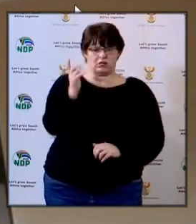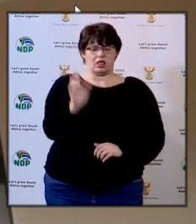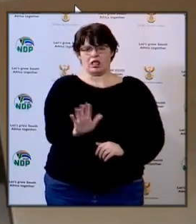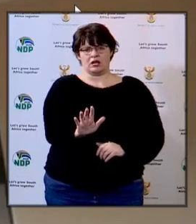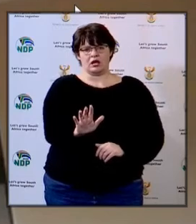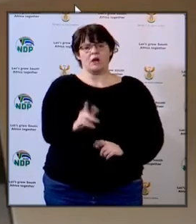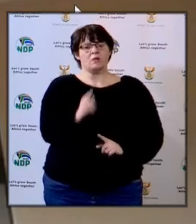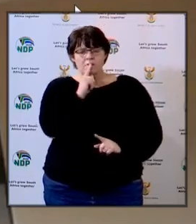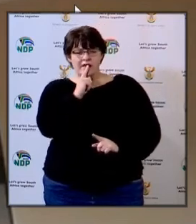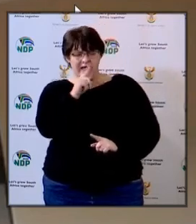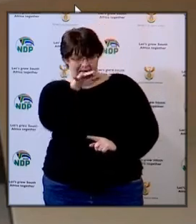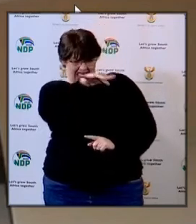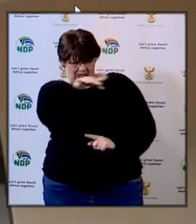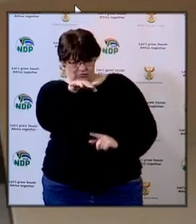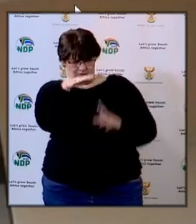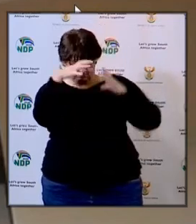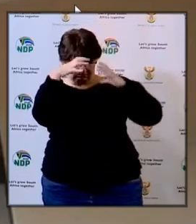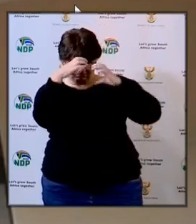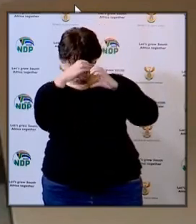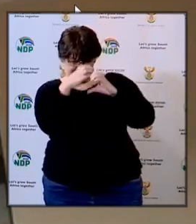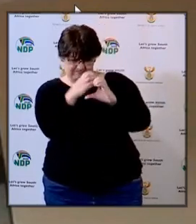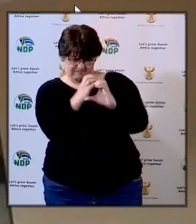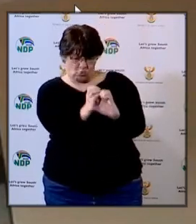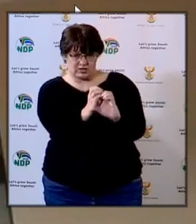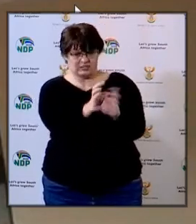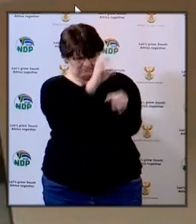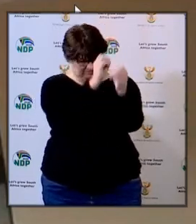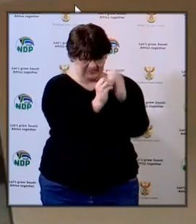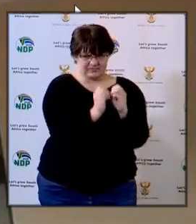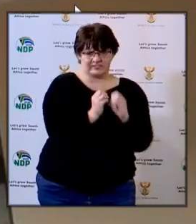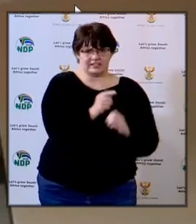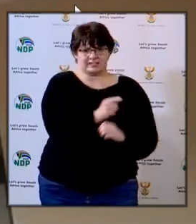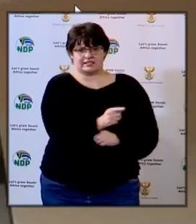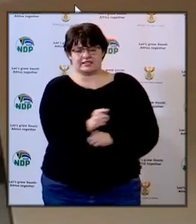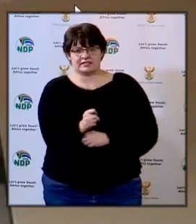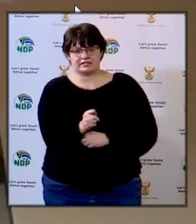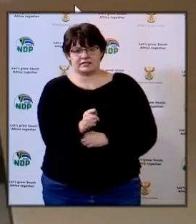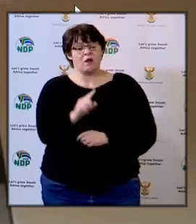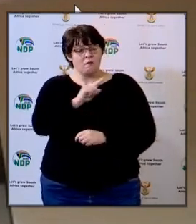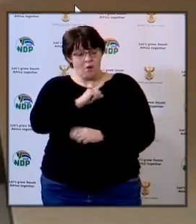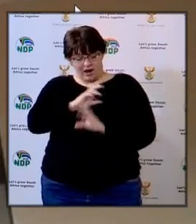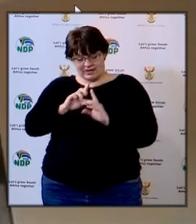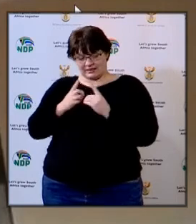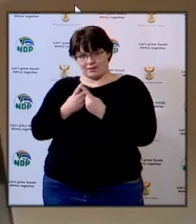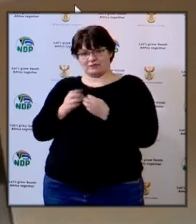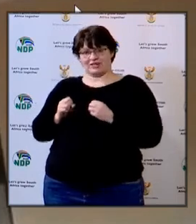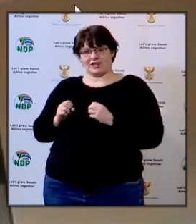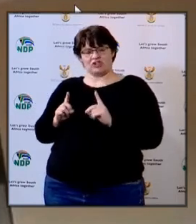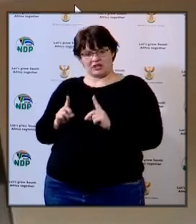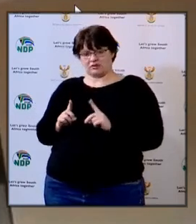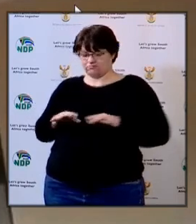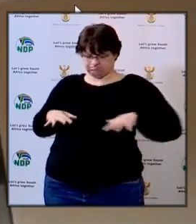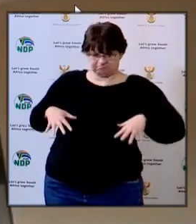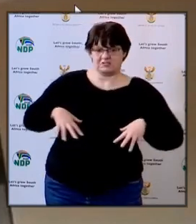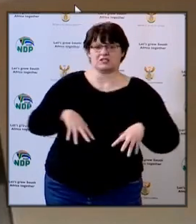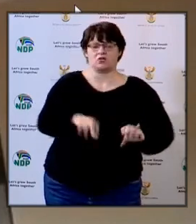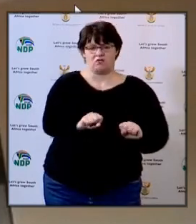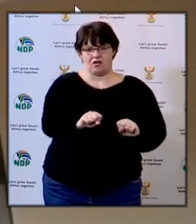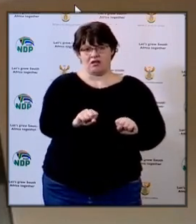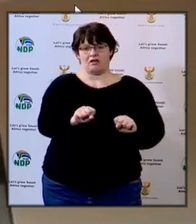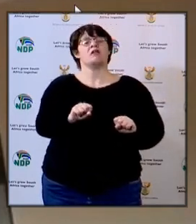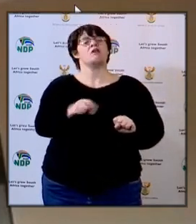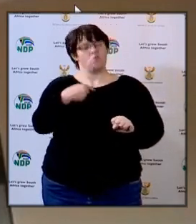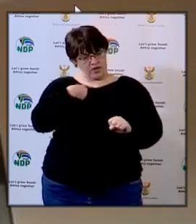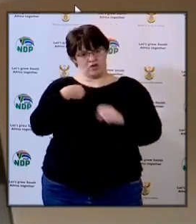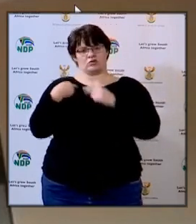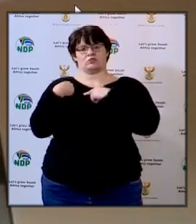we managed to zoom into that area whereby the Department of Education has taken over